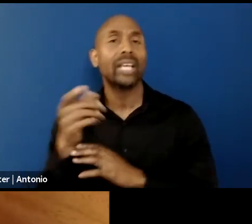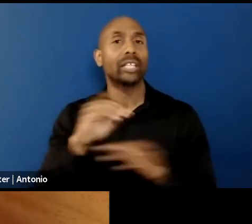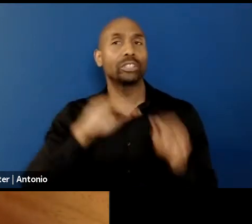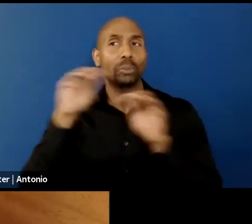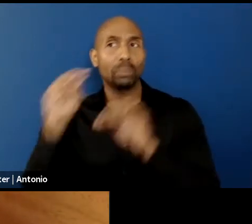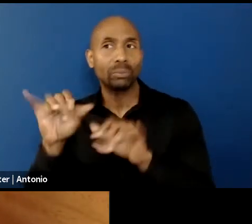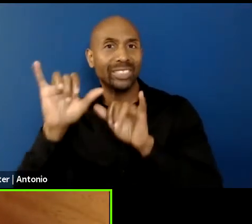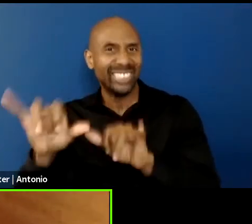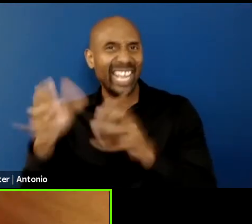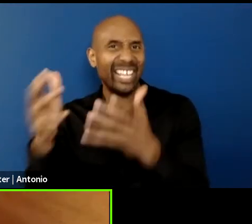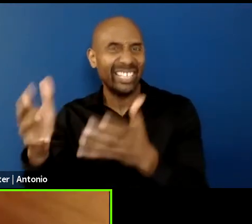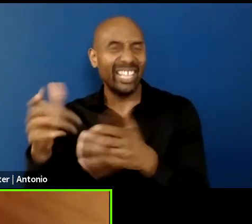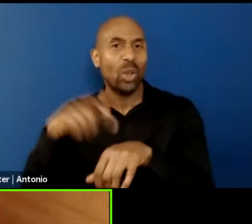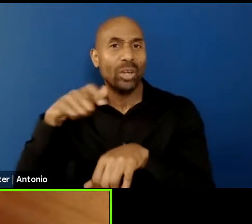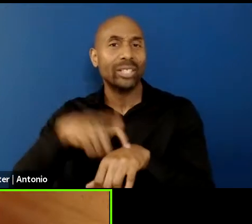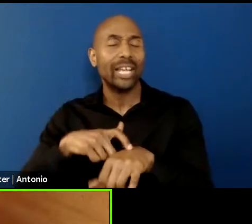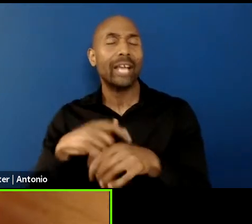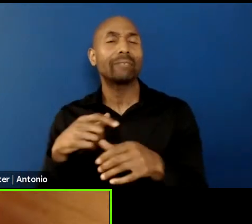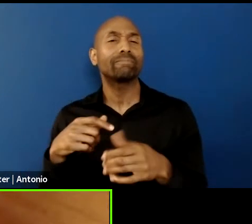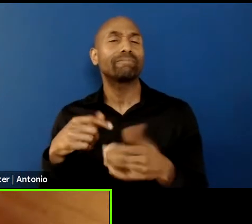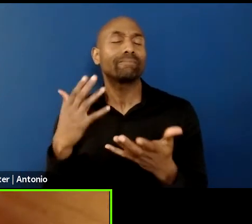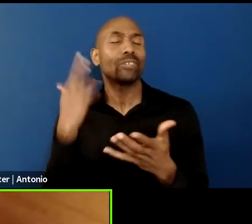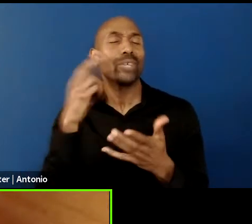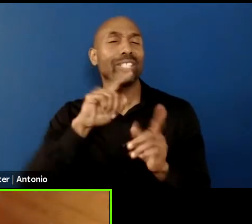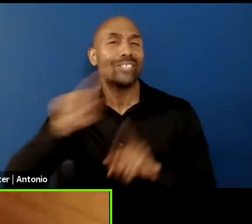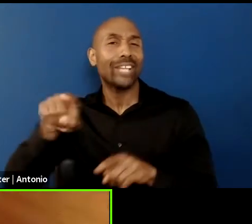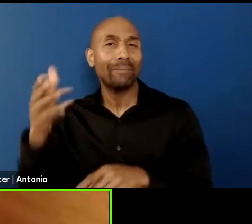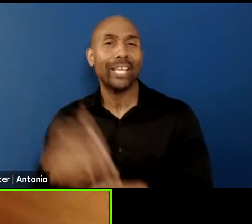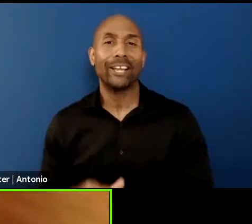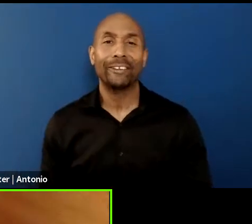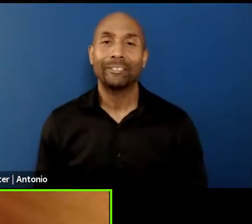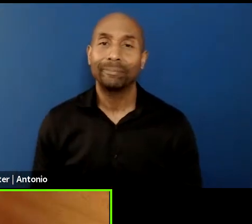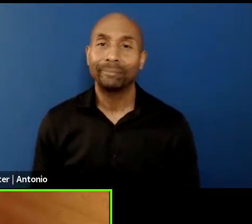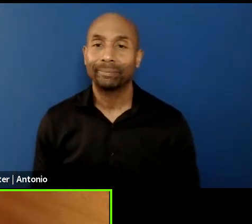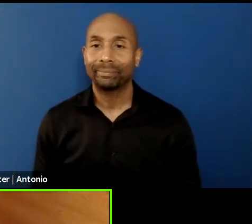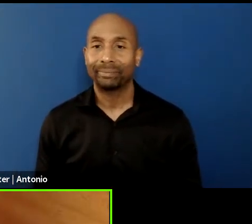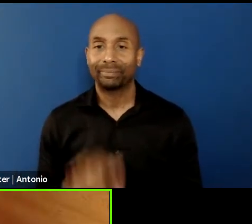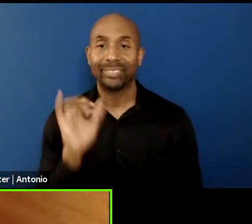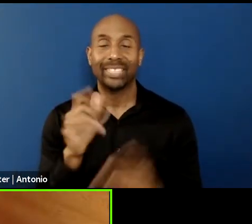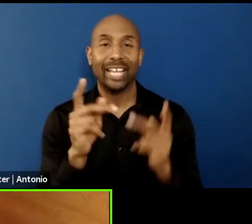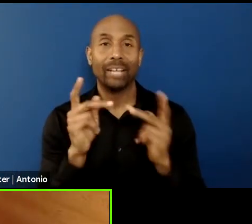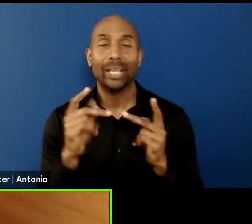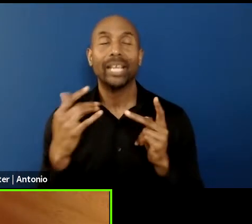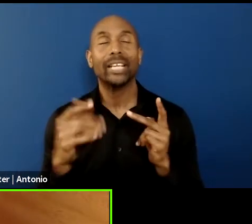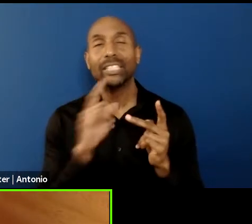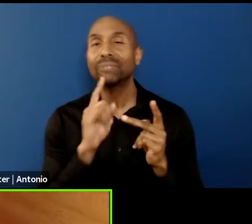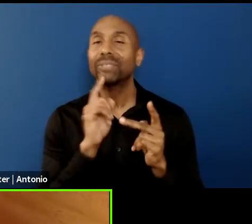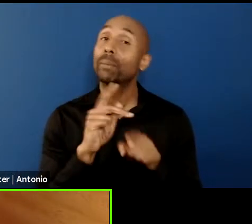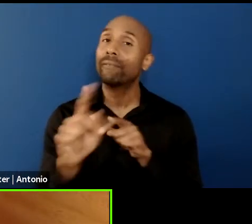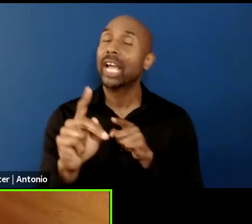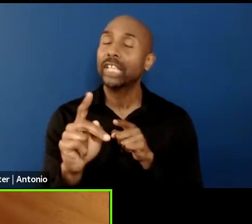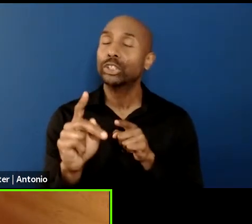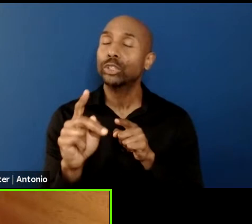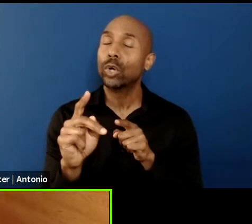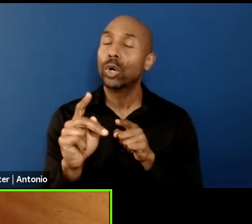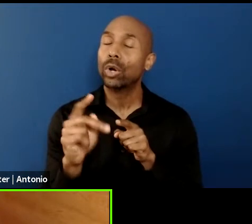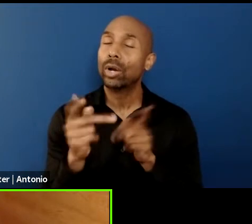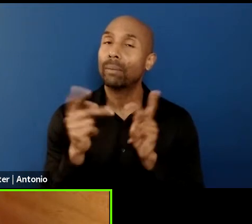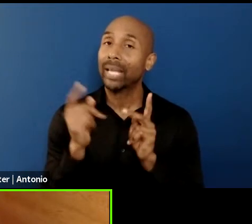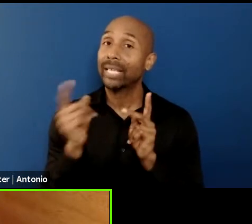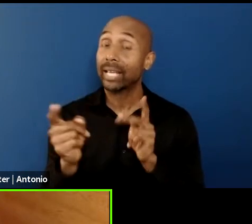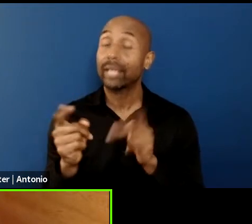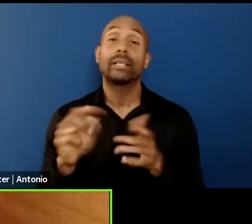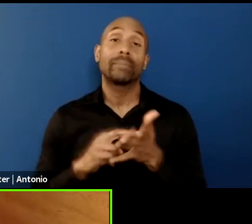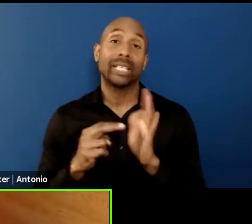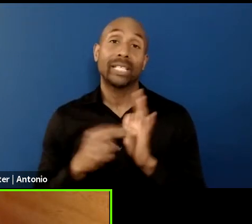you had? Yeah, no, Basel was always, it was very professional, you know, I started like one of the